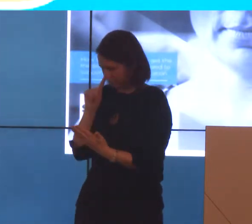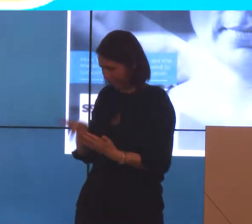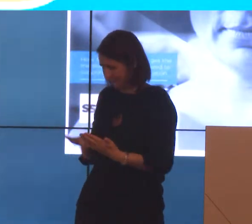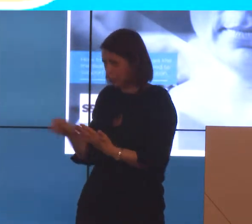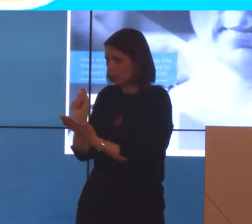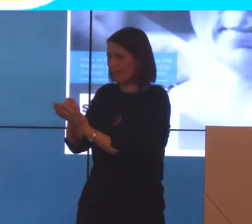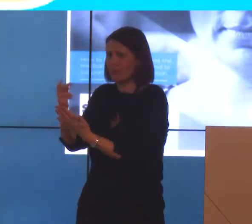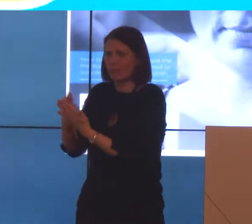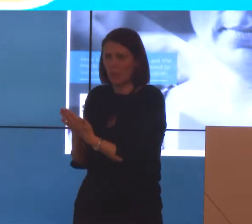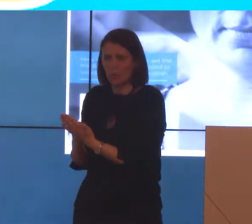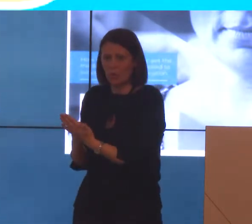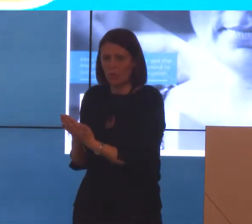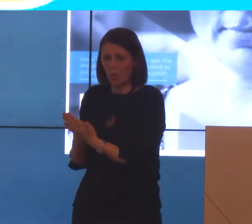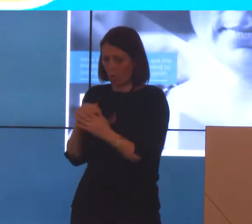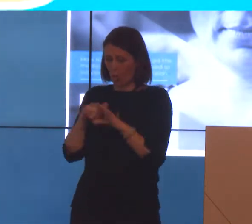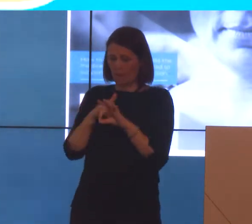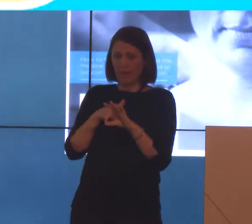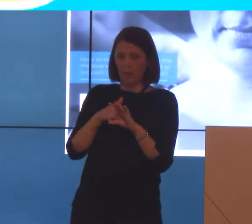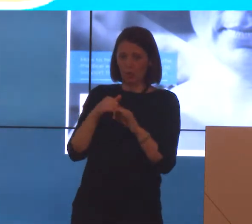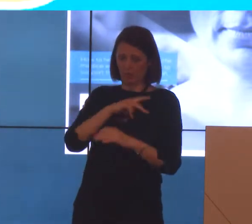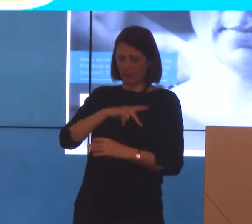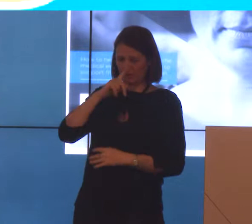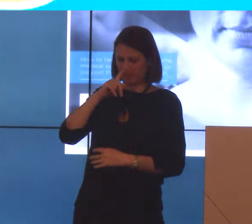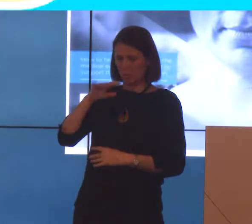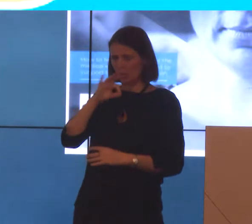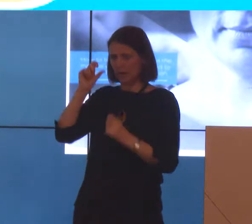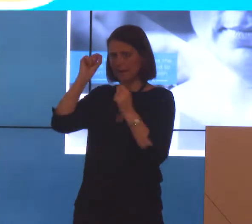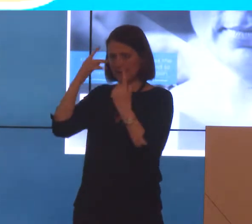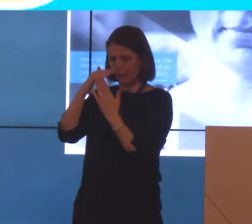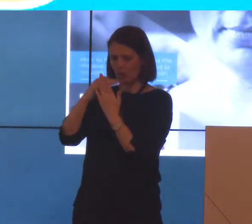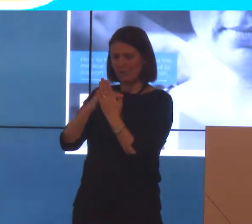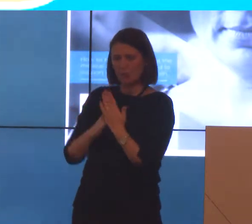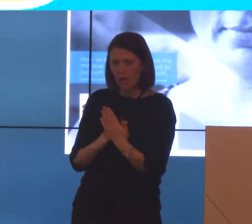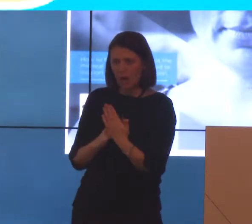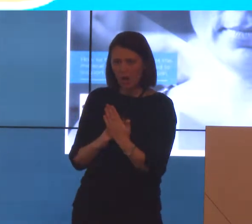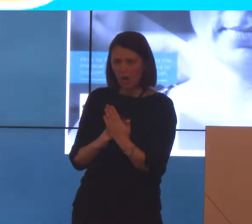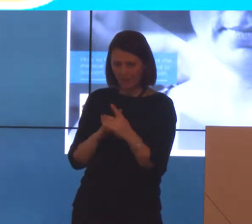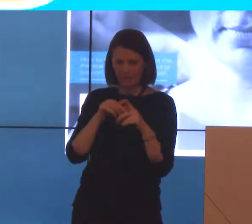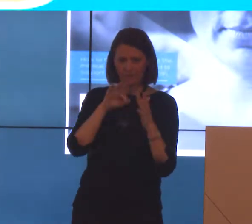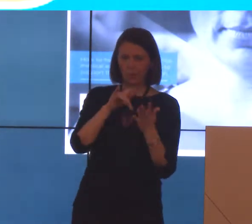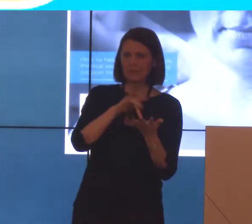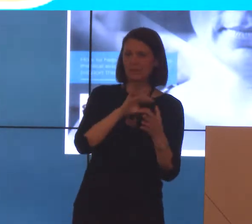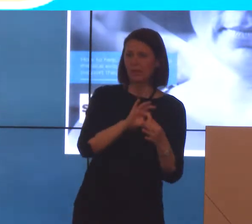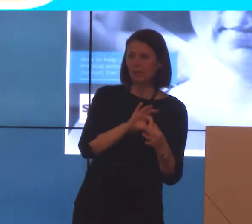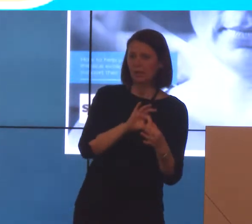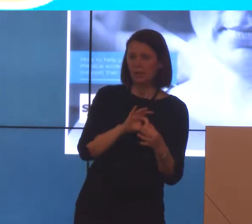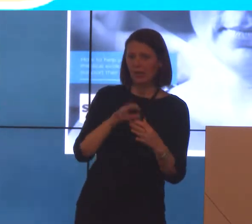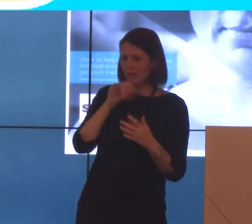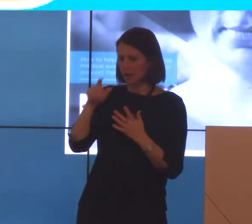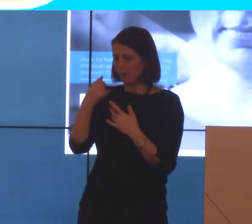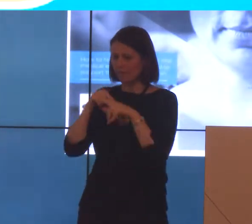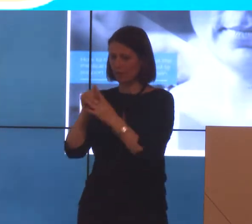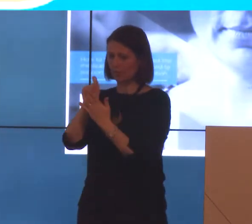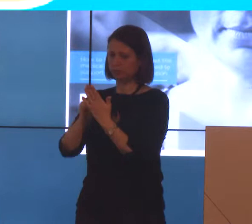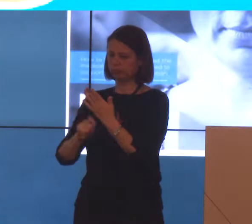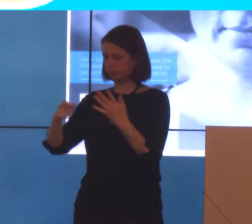where medical professionals don't necessarily understand the criteria and don't necessarily address the required